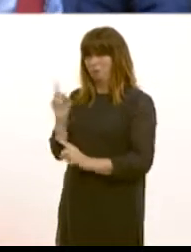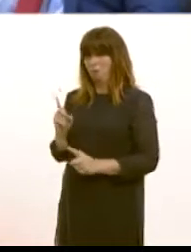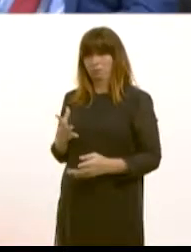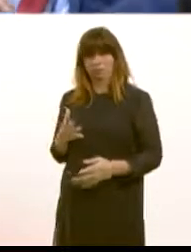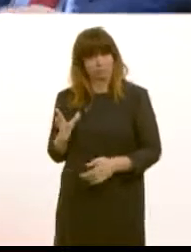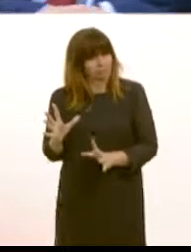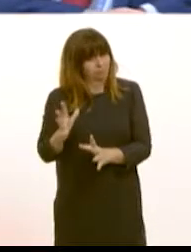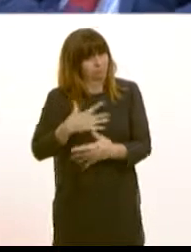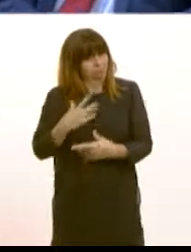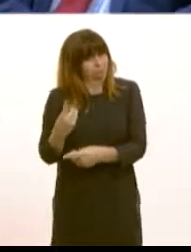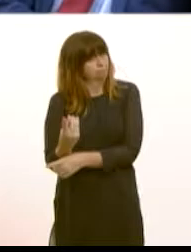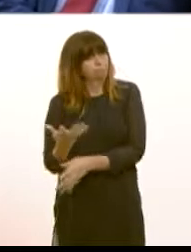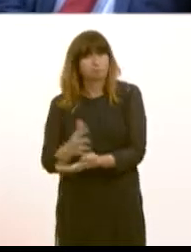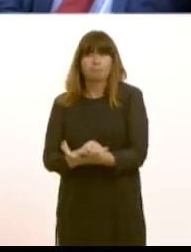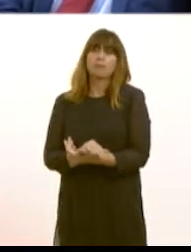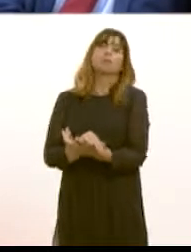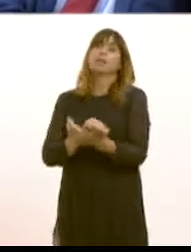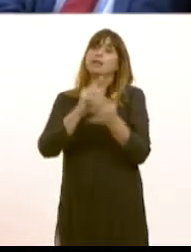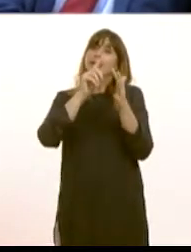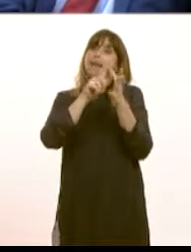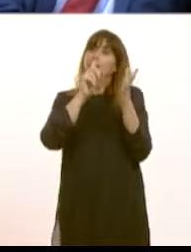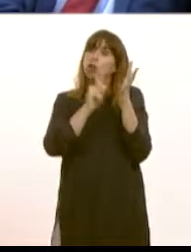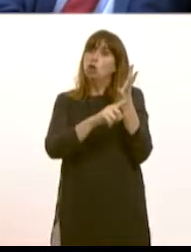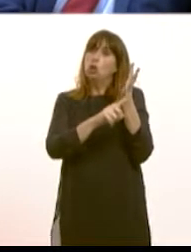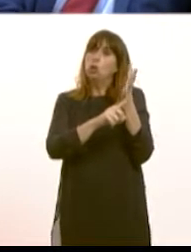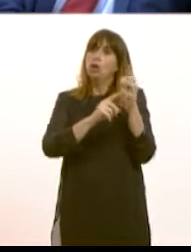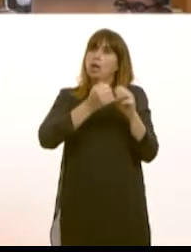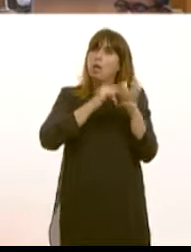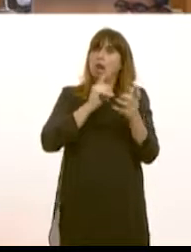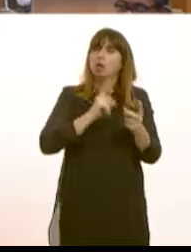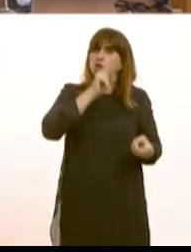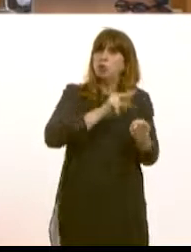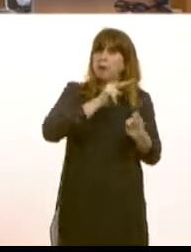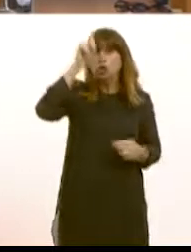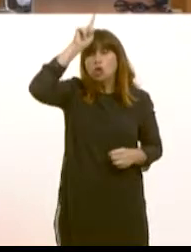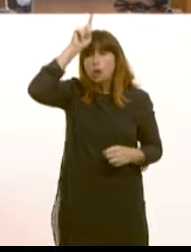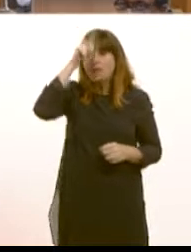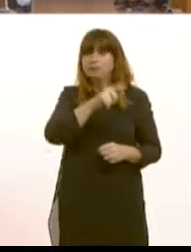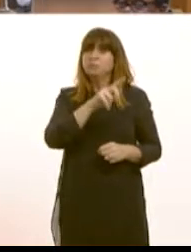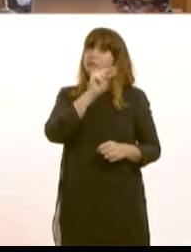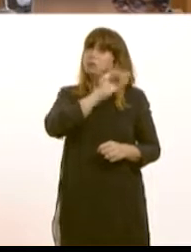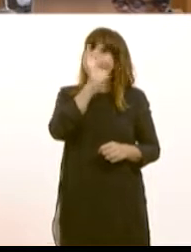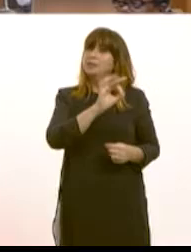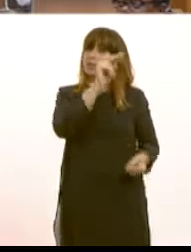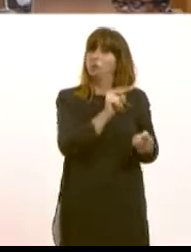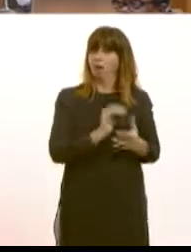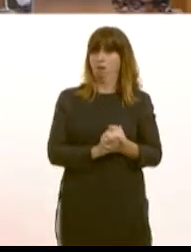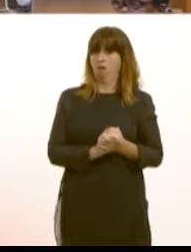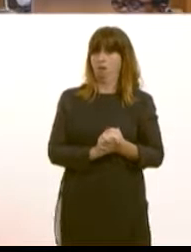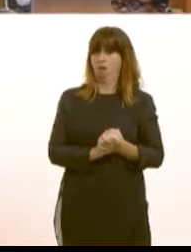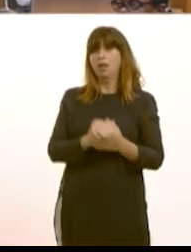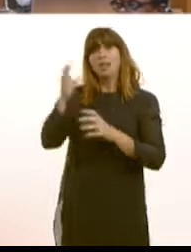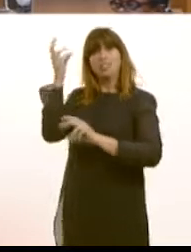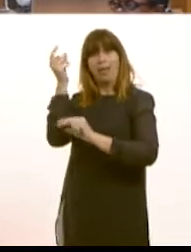other countries in the EU, their energy prices are much lower than ours. If you look at Germany, 20% lower. If you look at